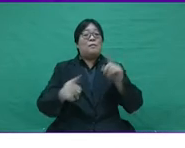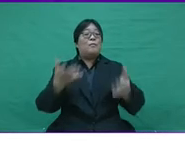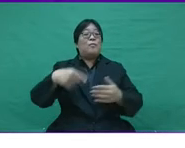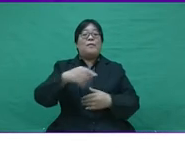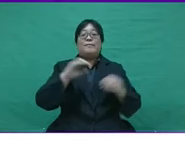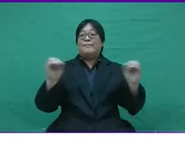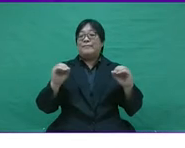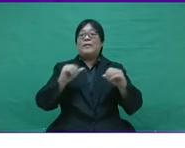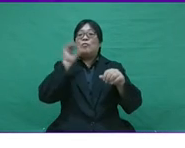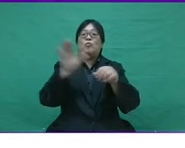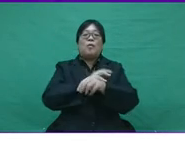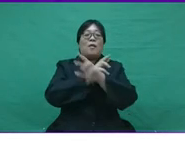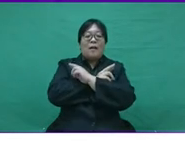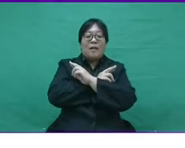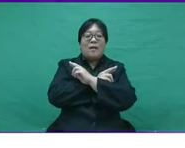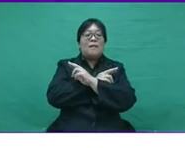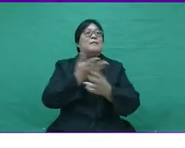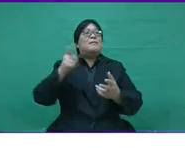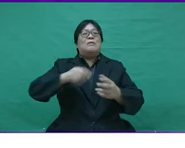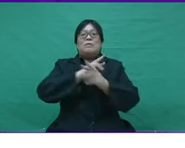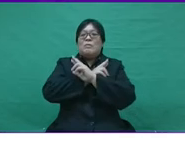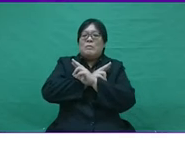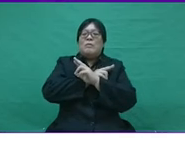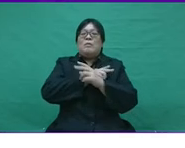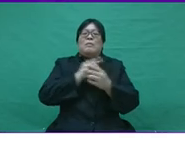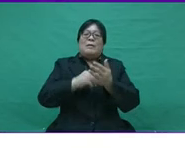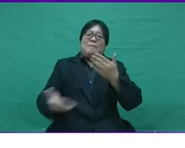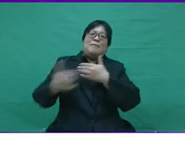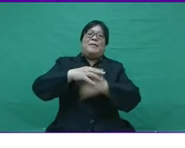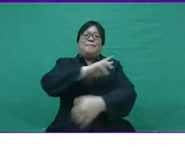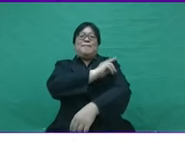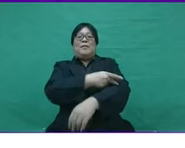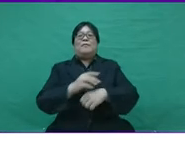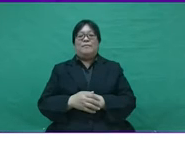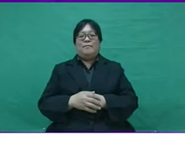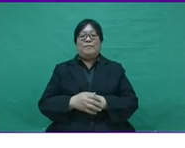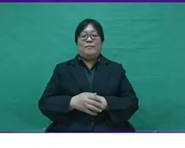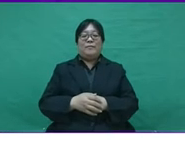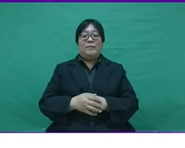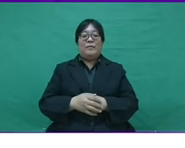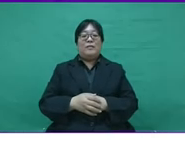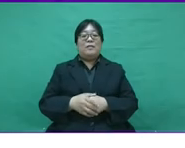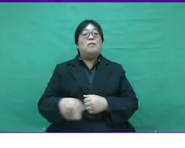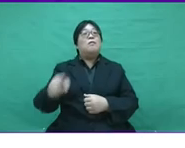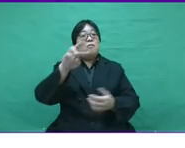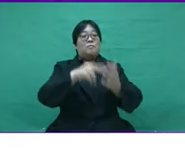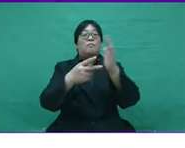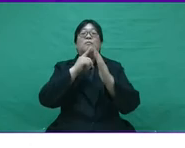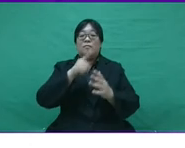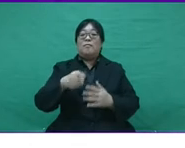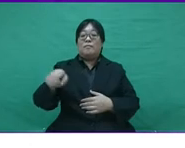workplace. They do not adequate break so they can rest and recharge.